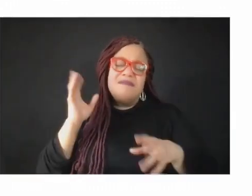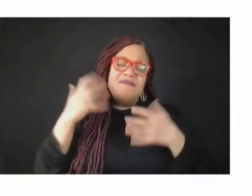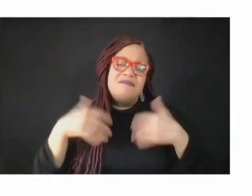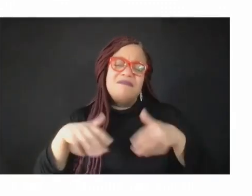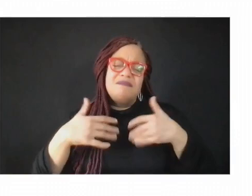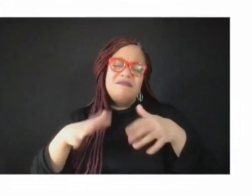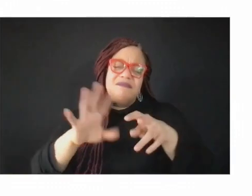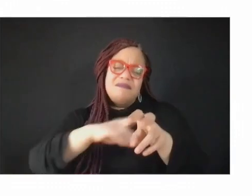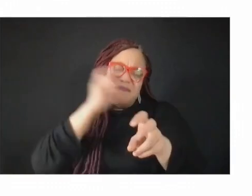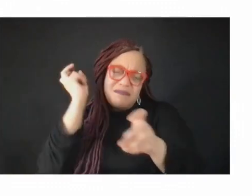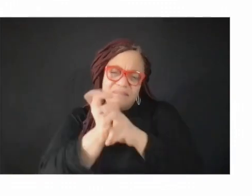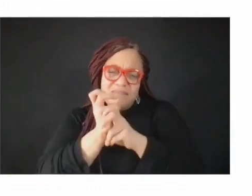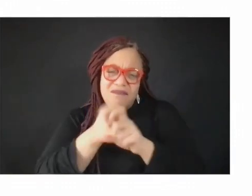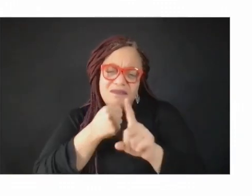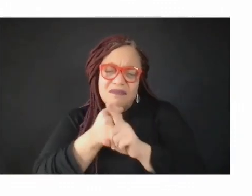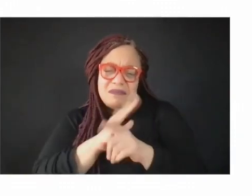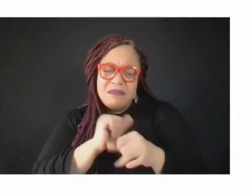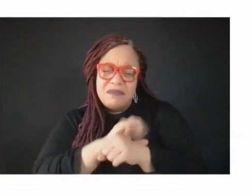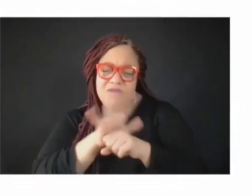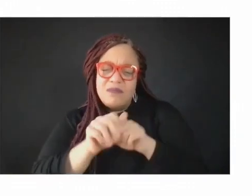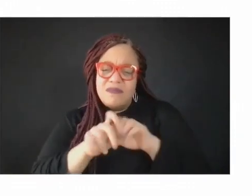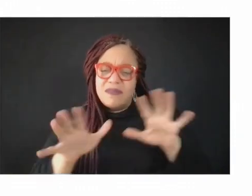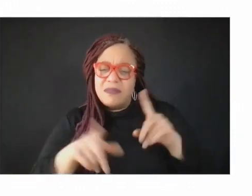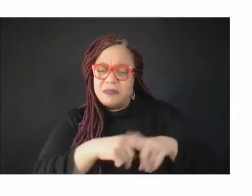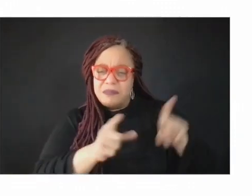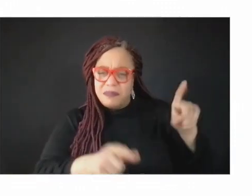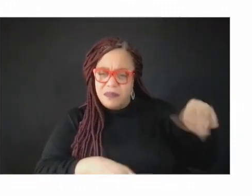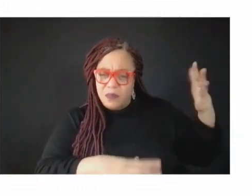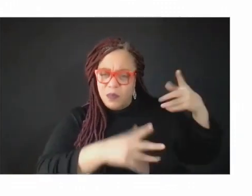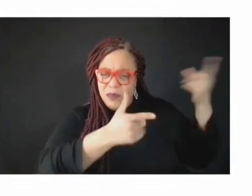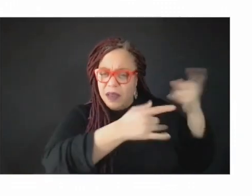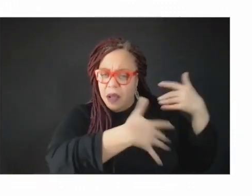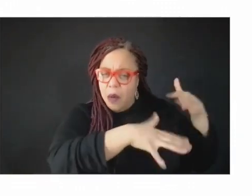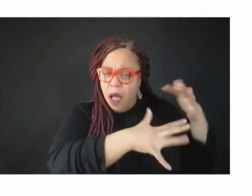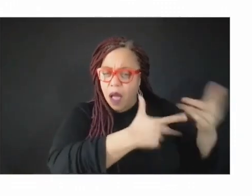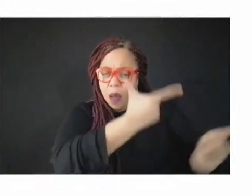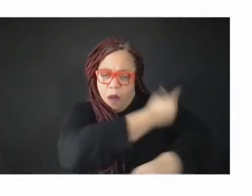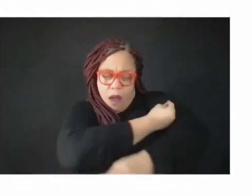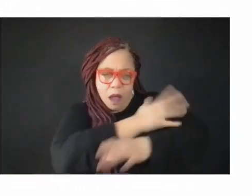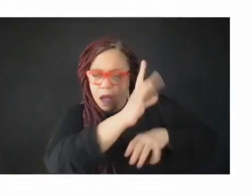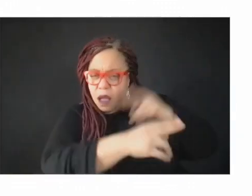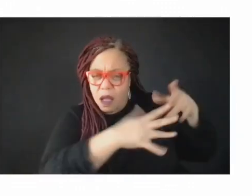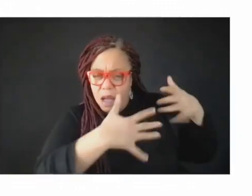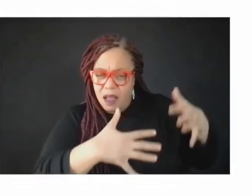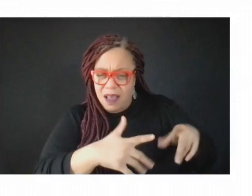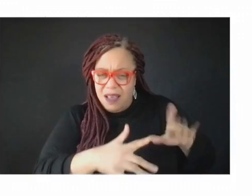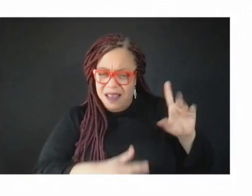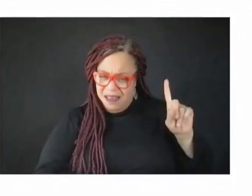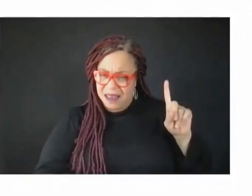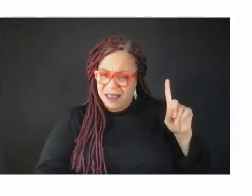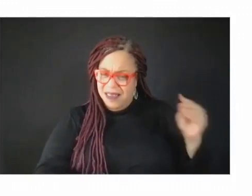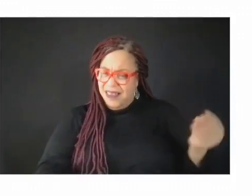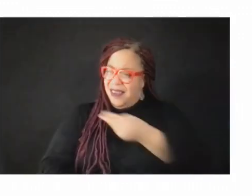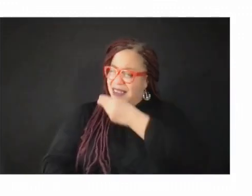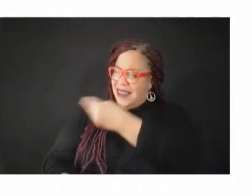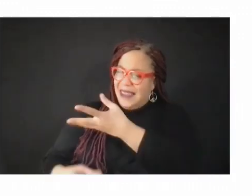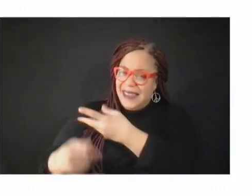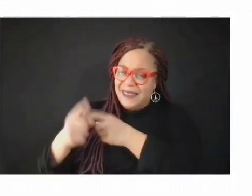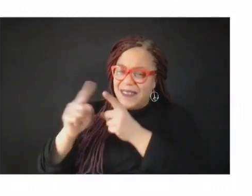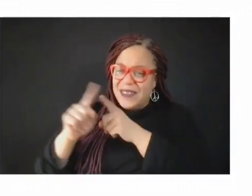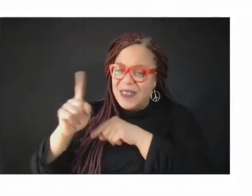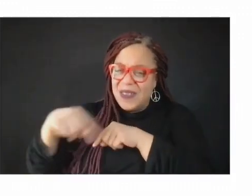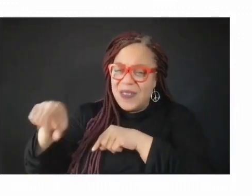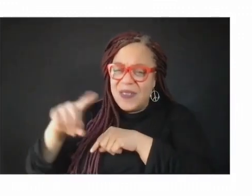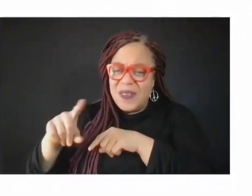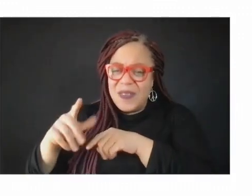time. But you have seen the difficulty in getting that vaccine translated into vaccinations. So we pivoted our